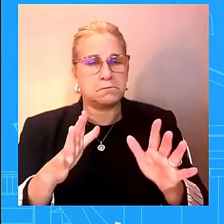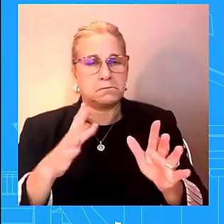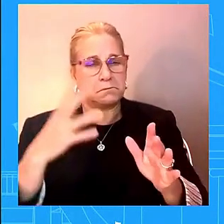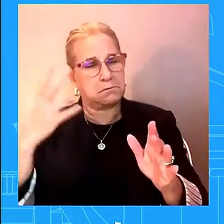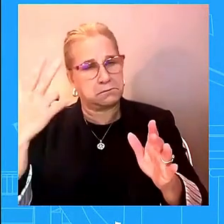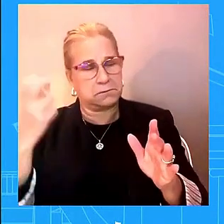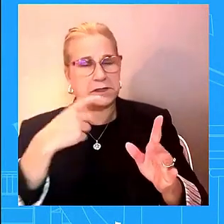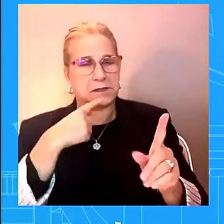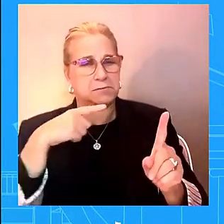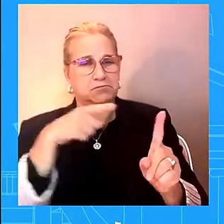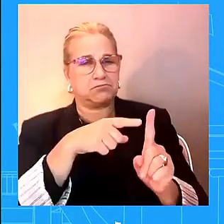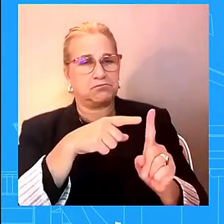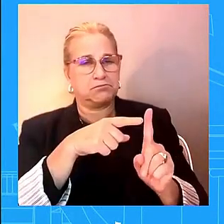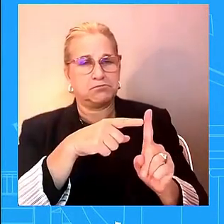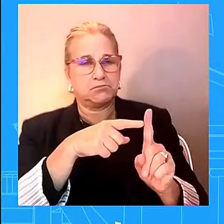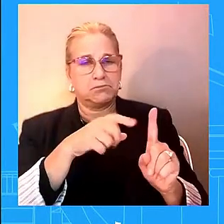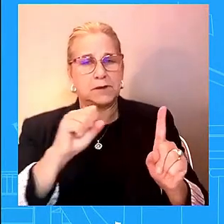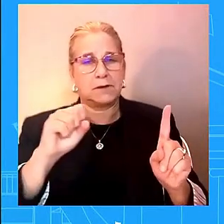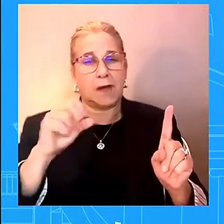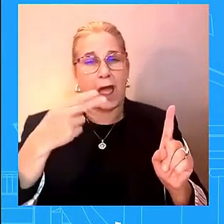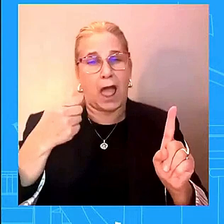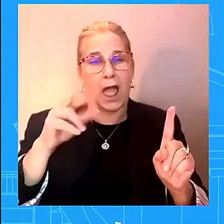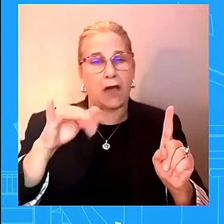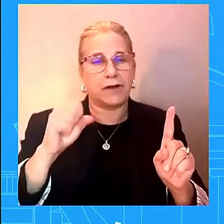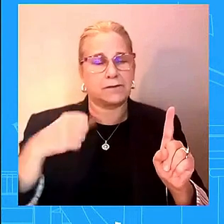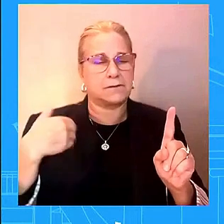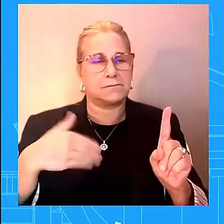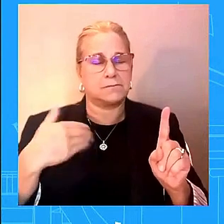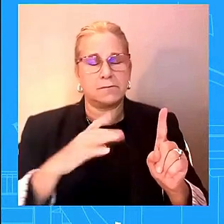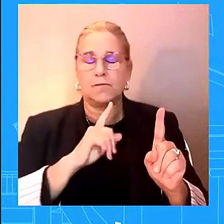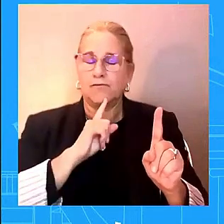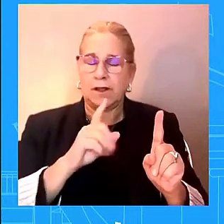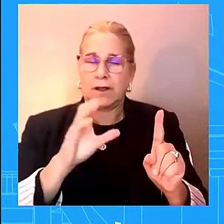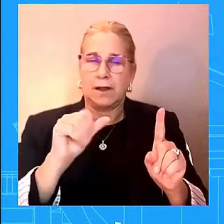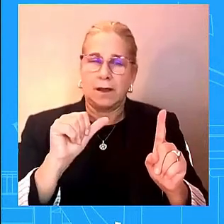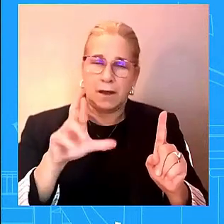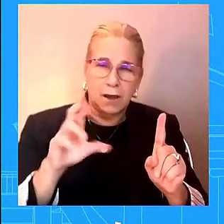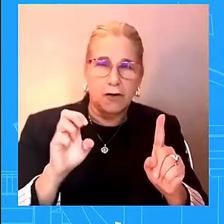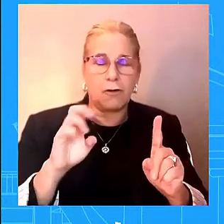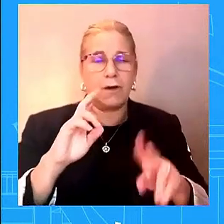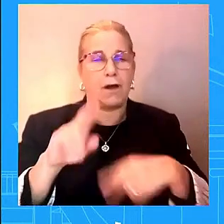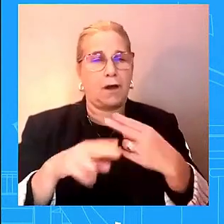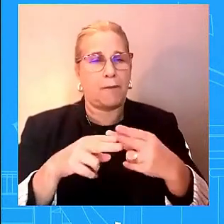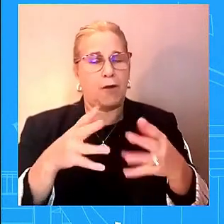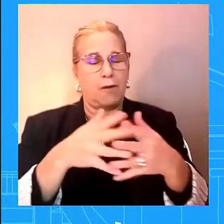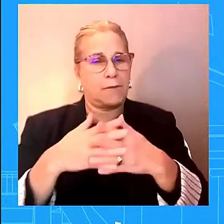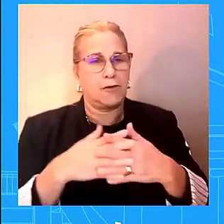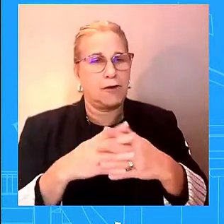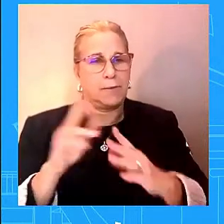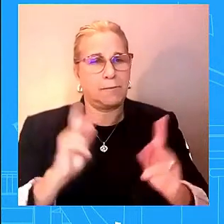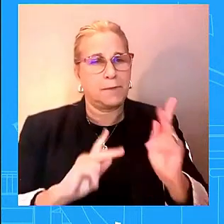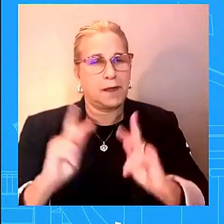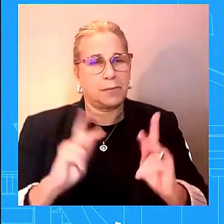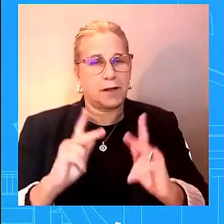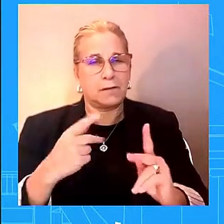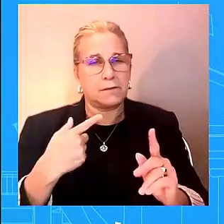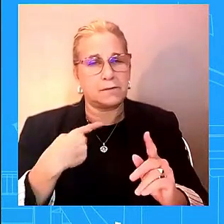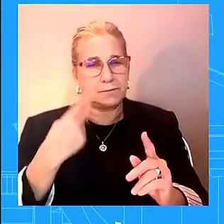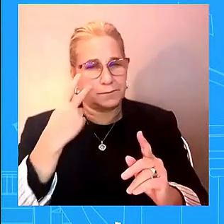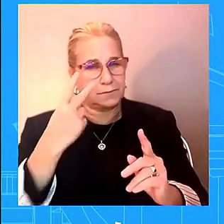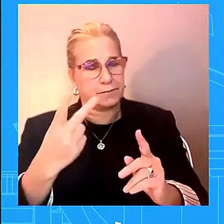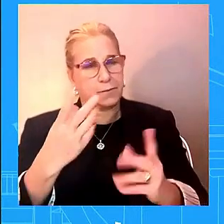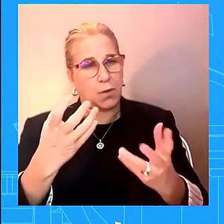about the american people that's what we have seen that's what many of the american people want to see they want to see a fighter and that's who she